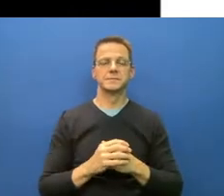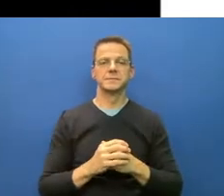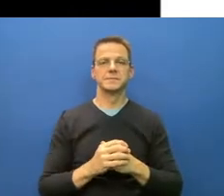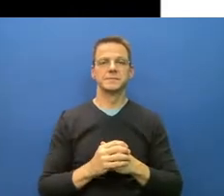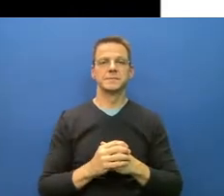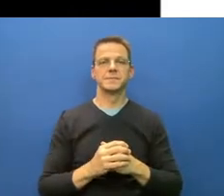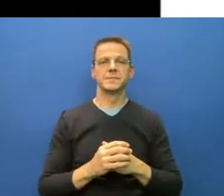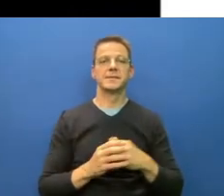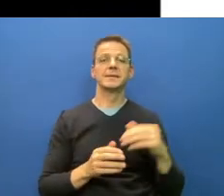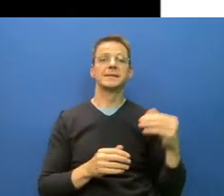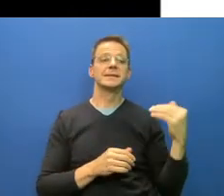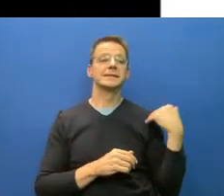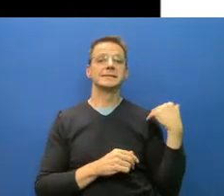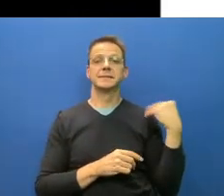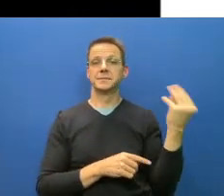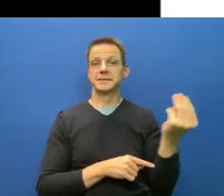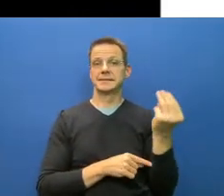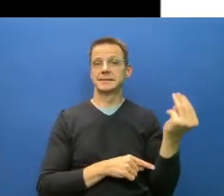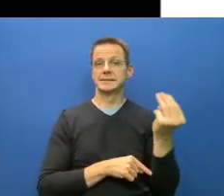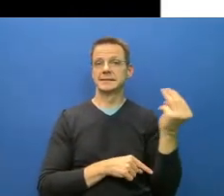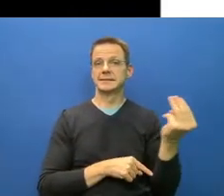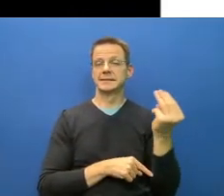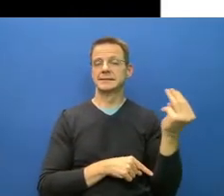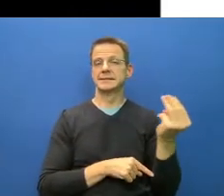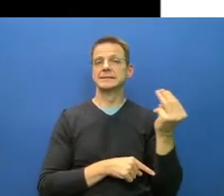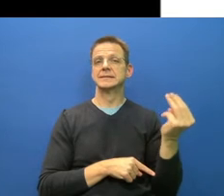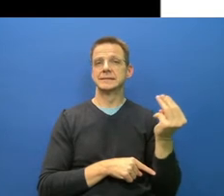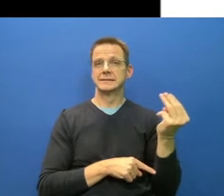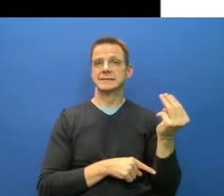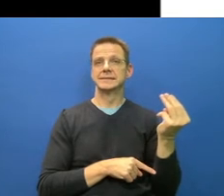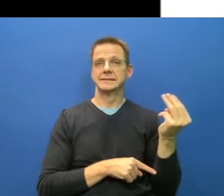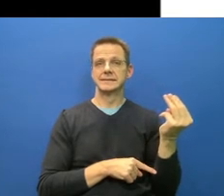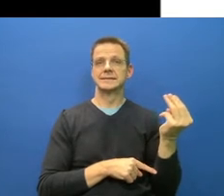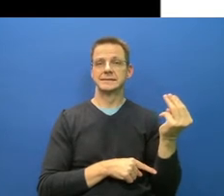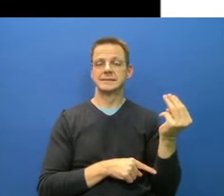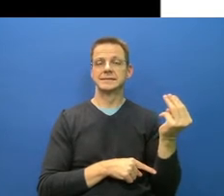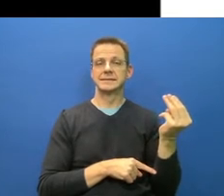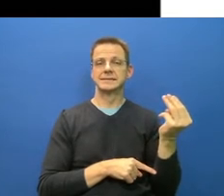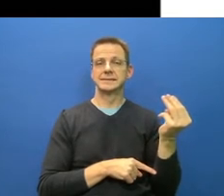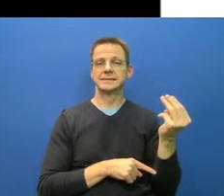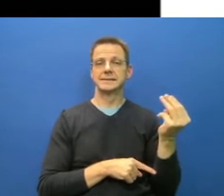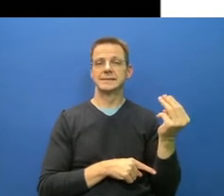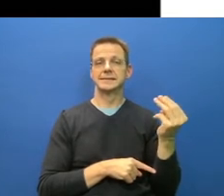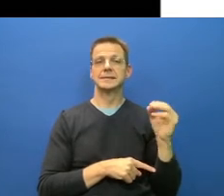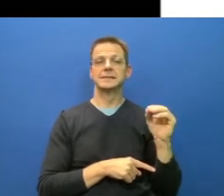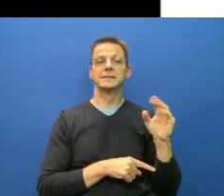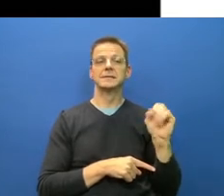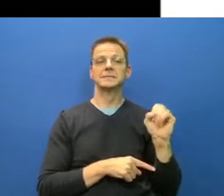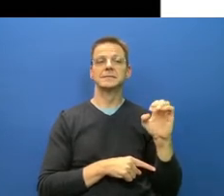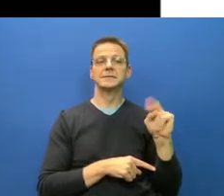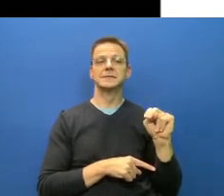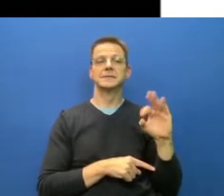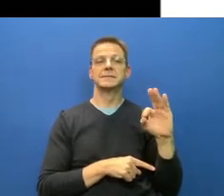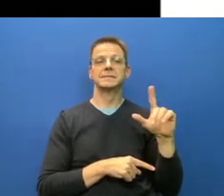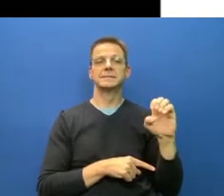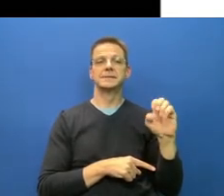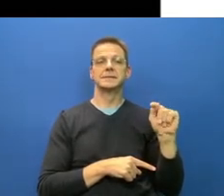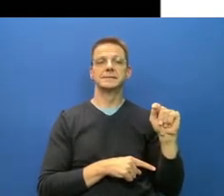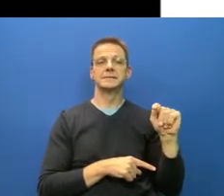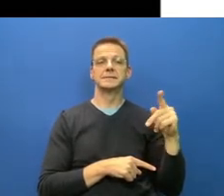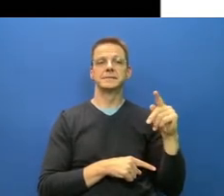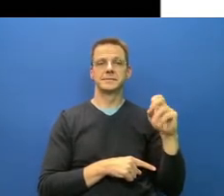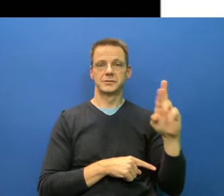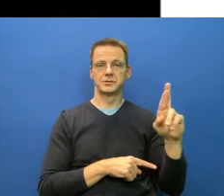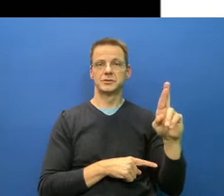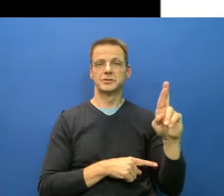Fletcher. So we have the black area is occupancy of ICU beds by COVID